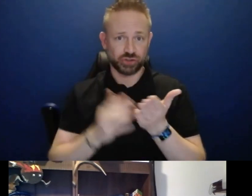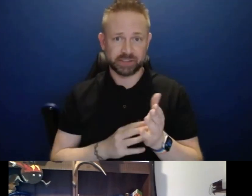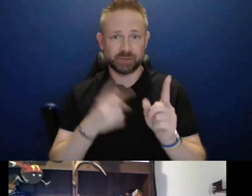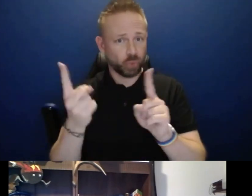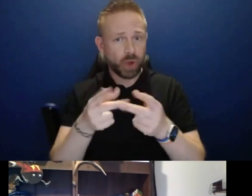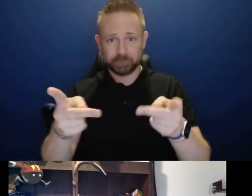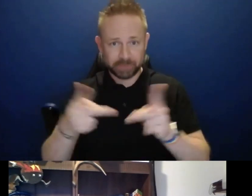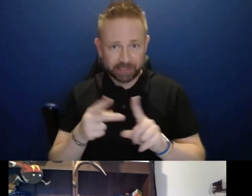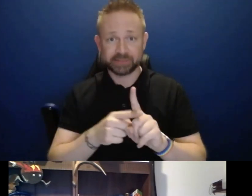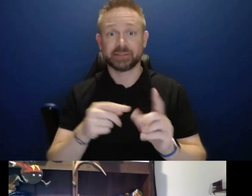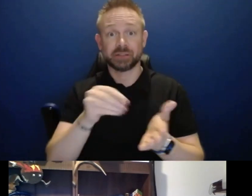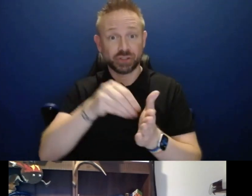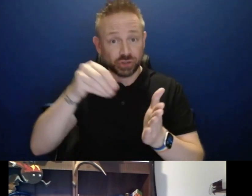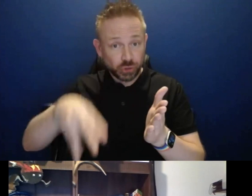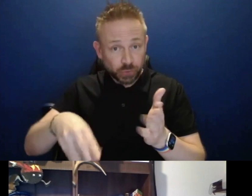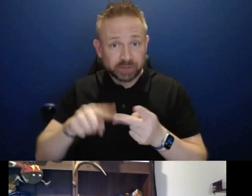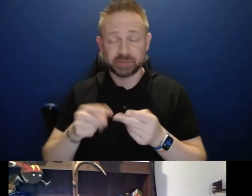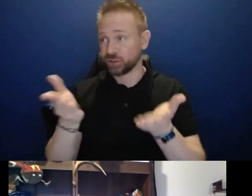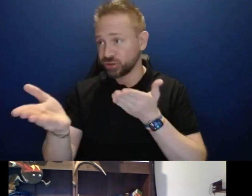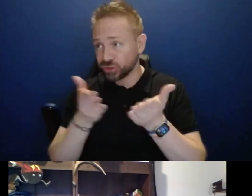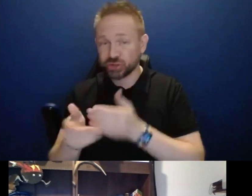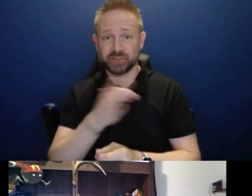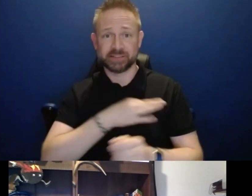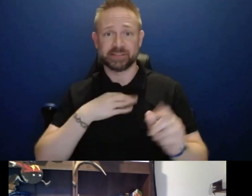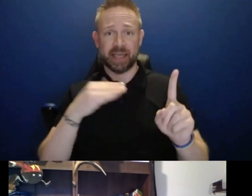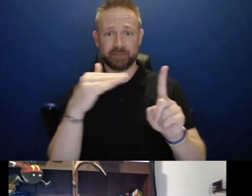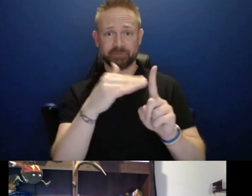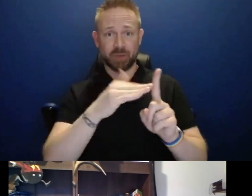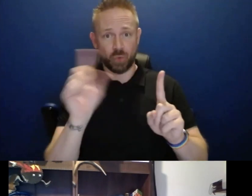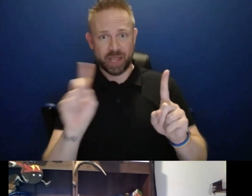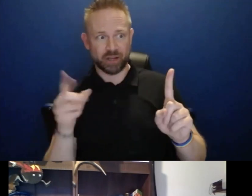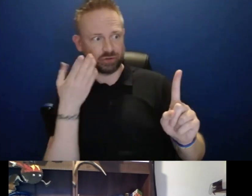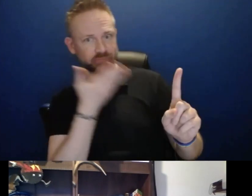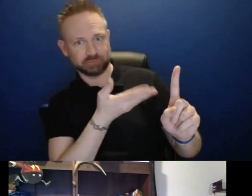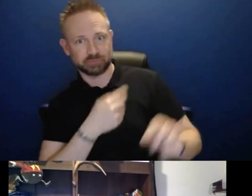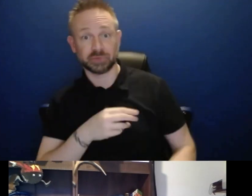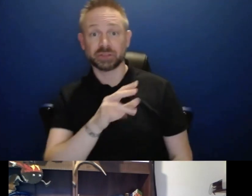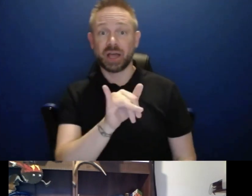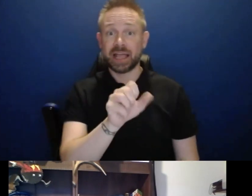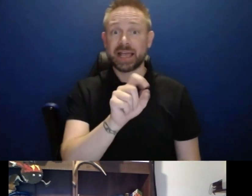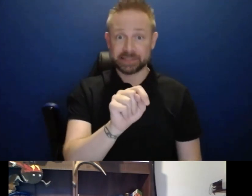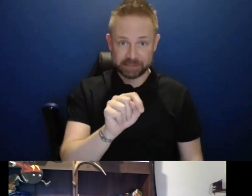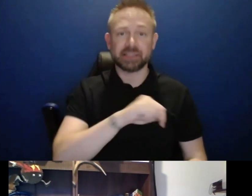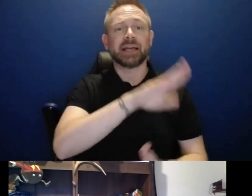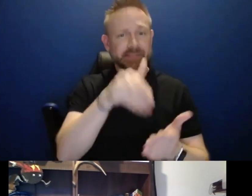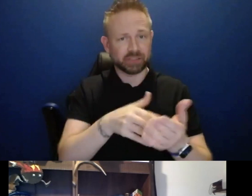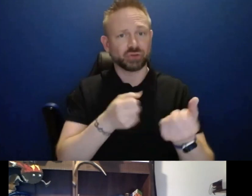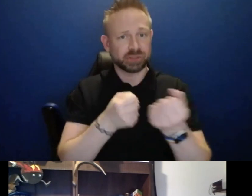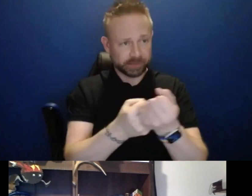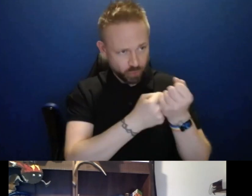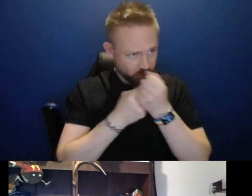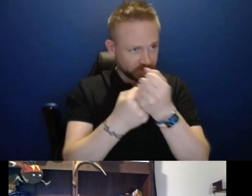and faculty. And IT falls within that. So while IST will be the central IT support unit,